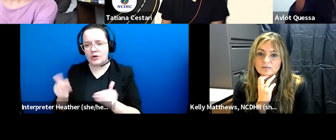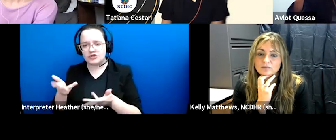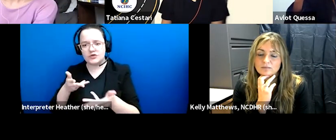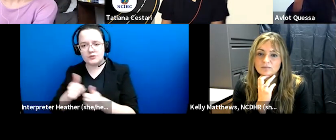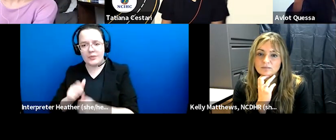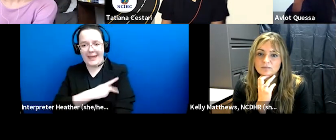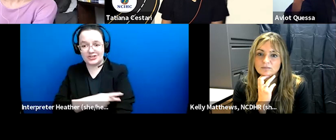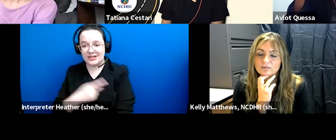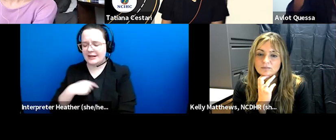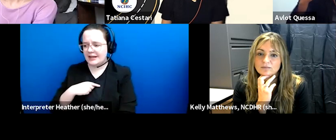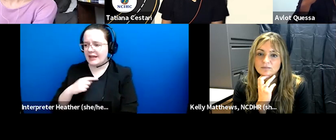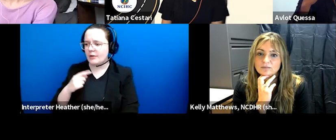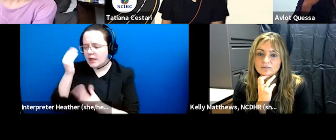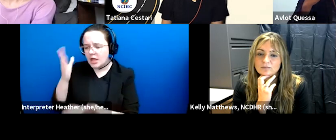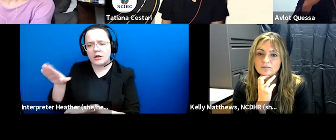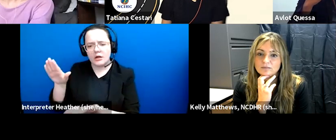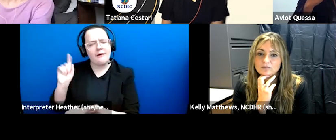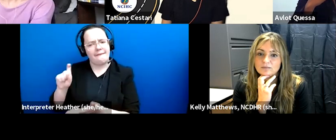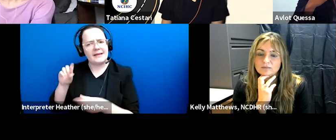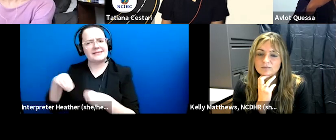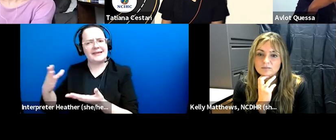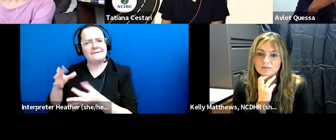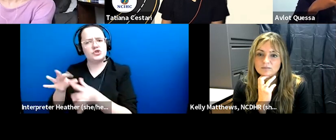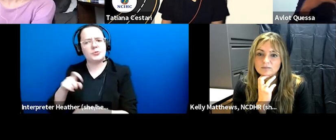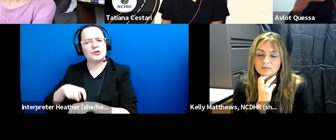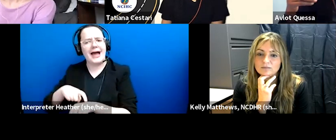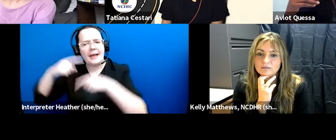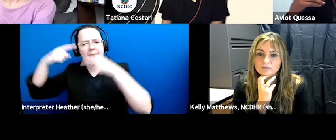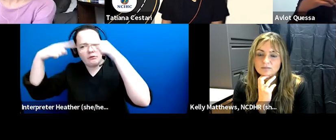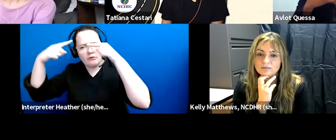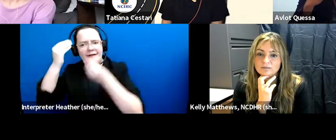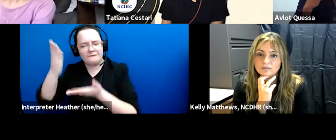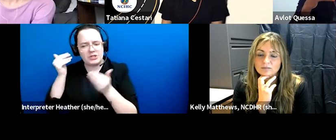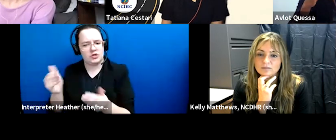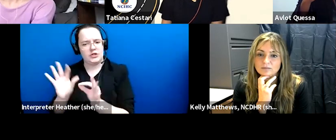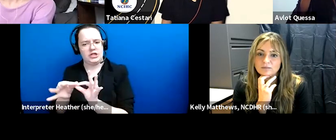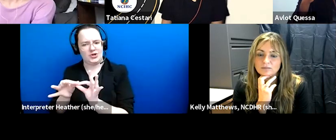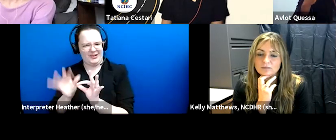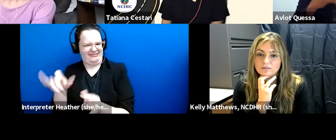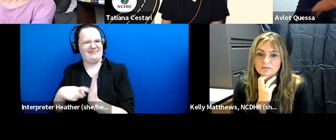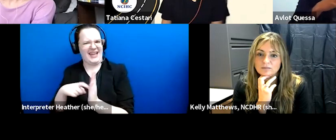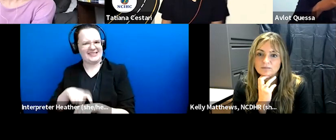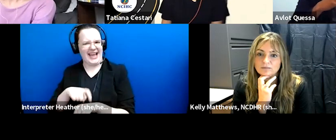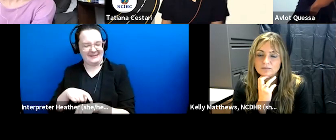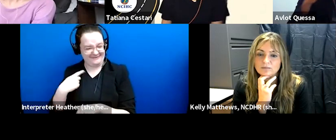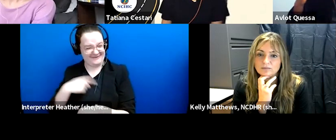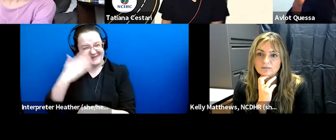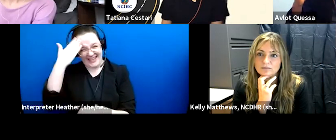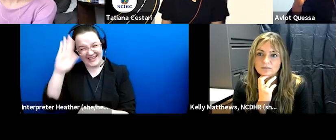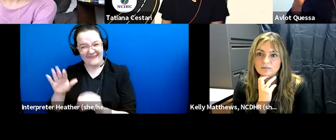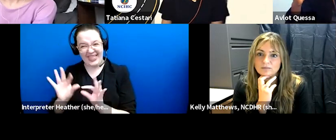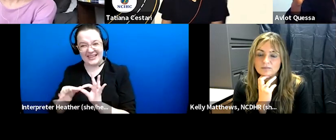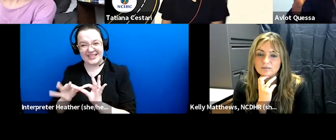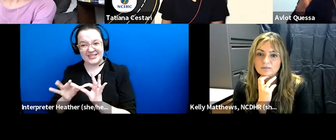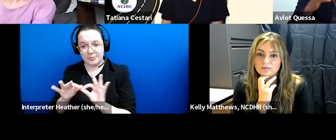time to process the information and interpret it as we know that um interpretation requires a lot of